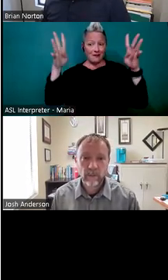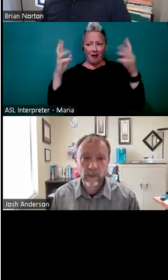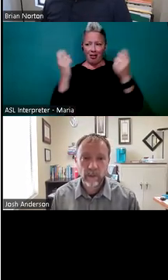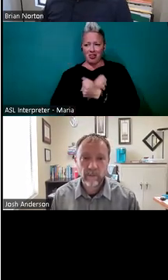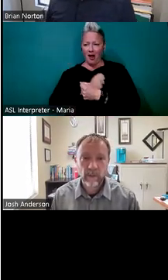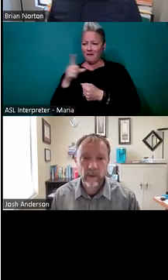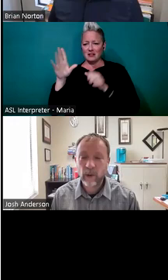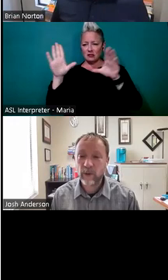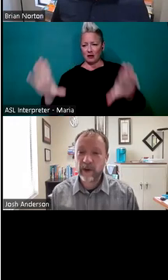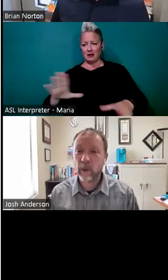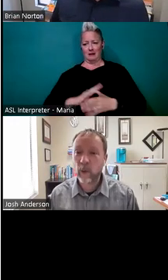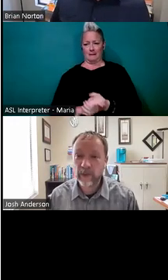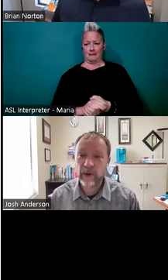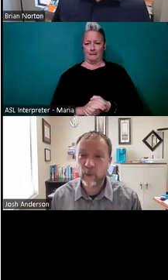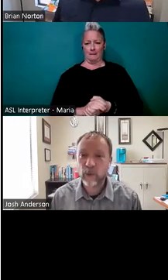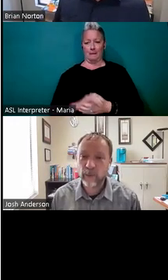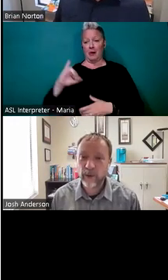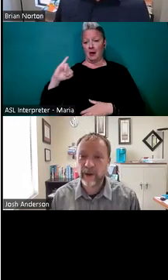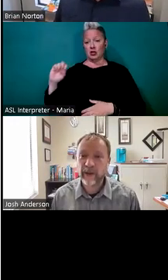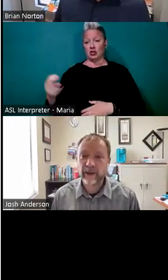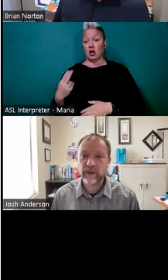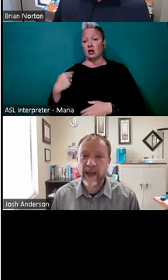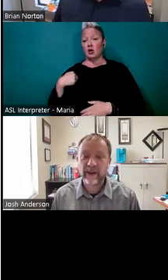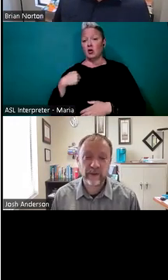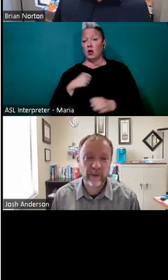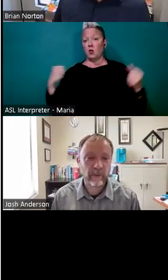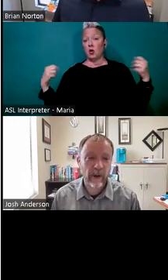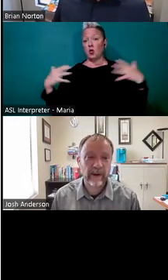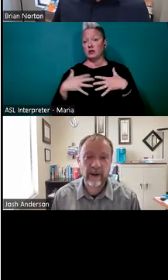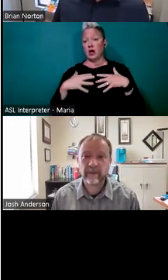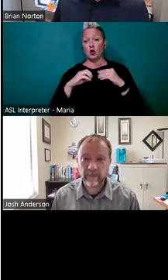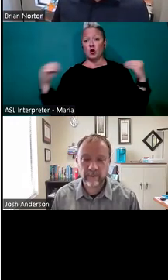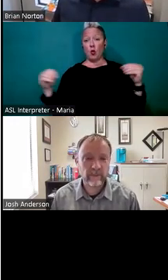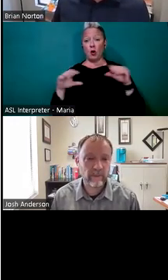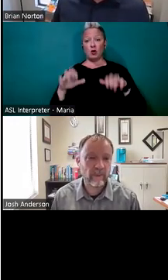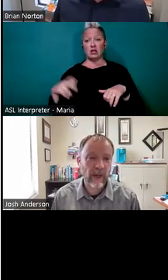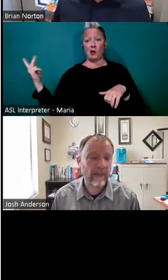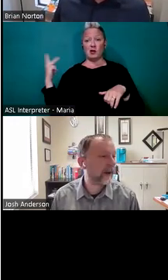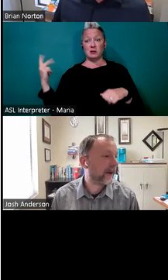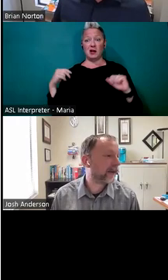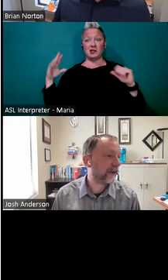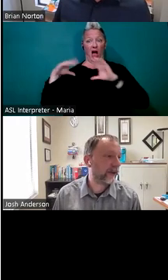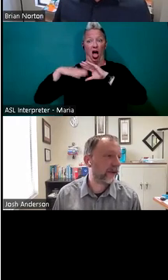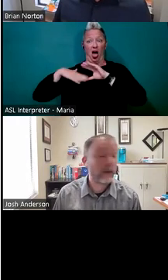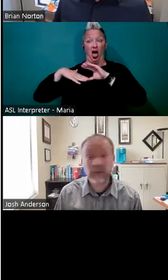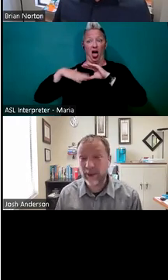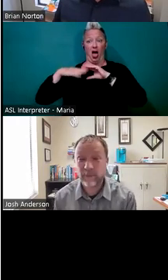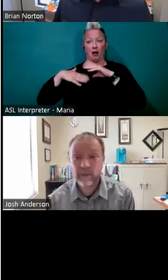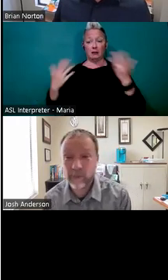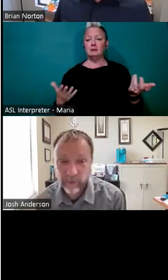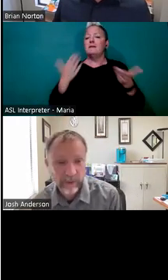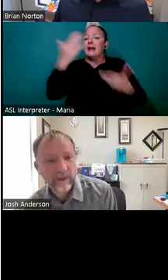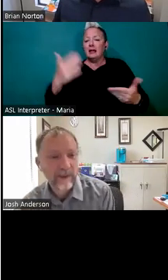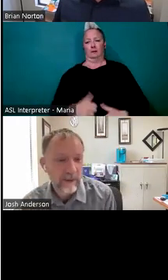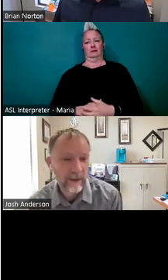this. This is great. We were very worried that no one would put anything in chat and just be Brian and I blathering back to each other. So thank you